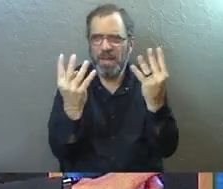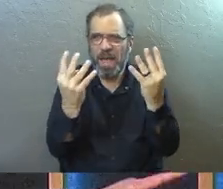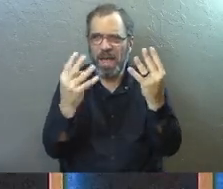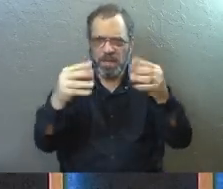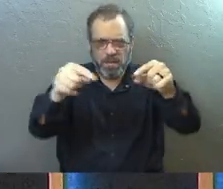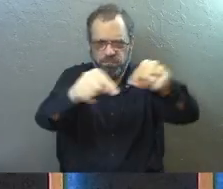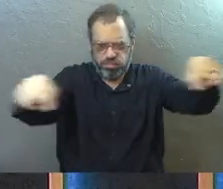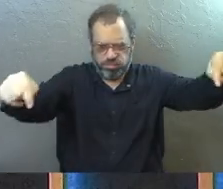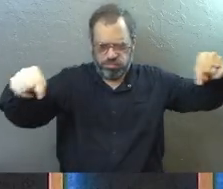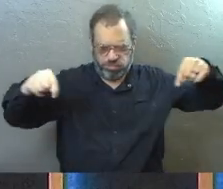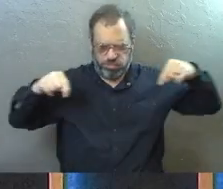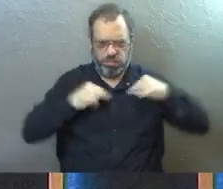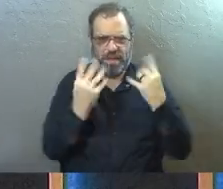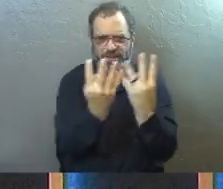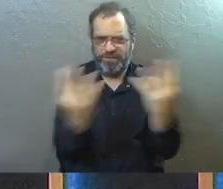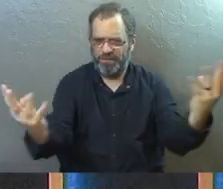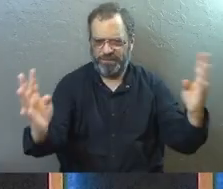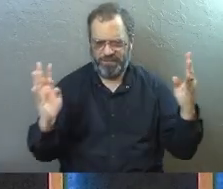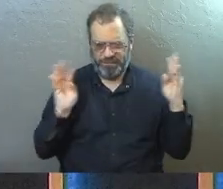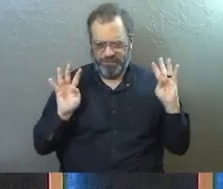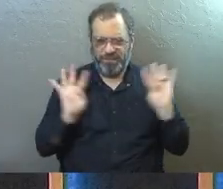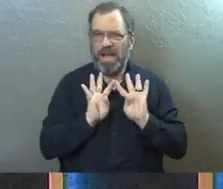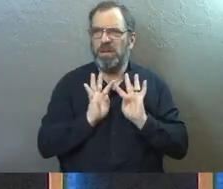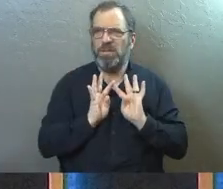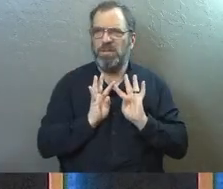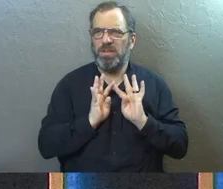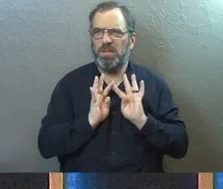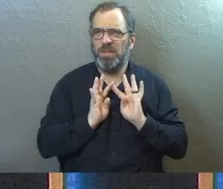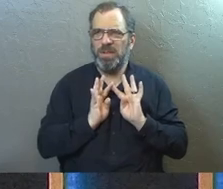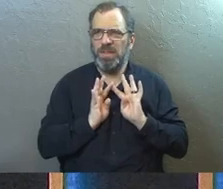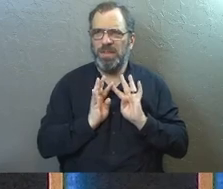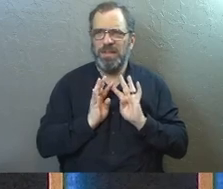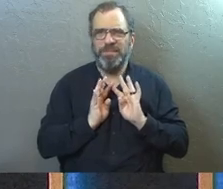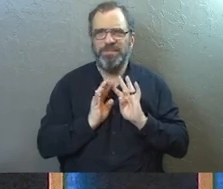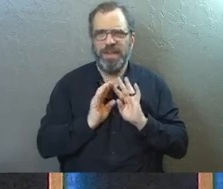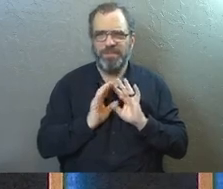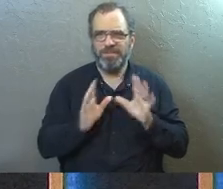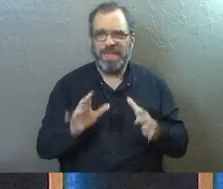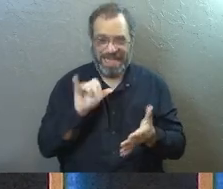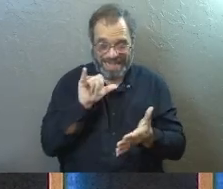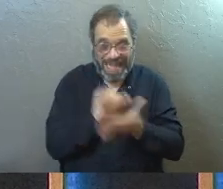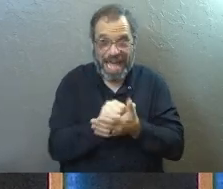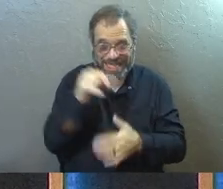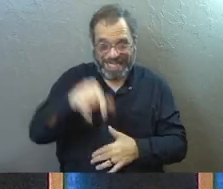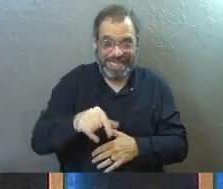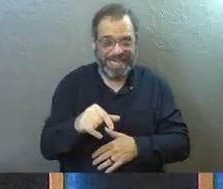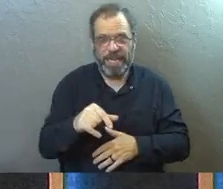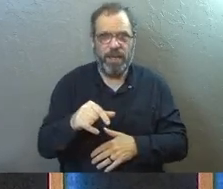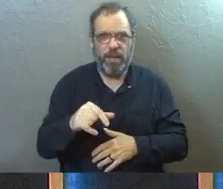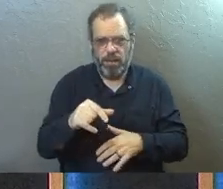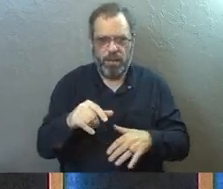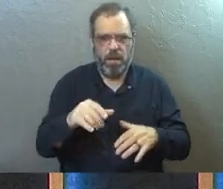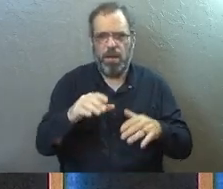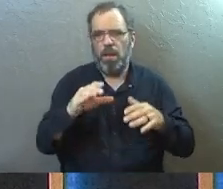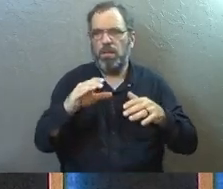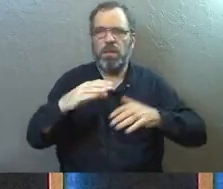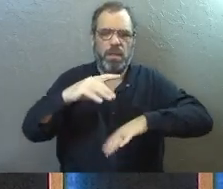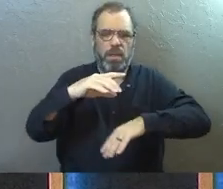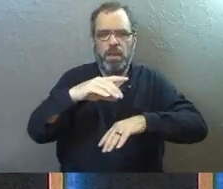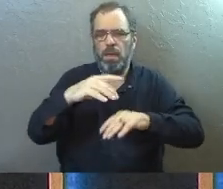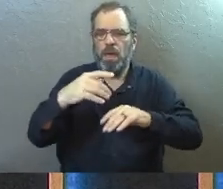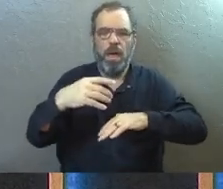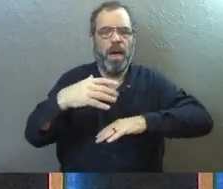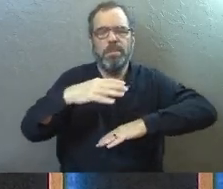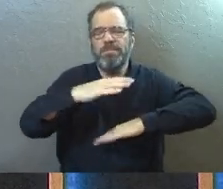all the way around the structure there. That inner structure, the inner courts. And that's where the bronze altar was and the table of